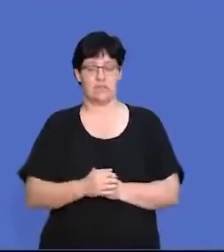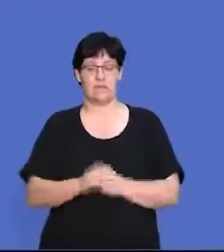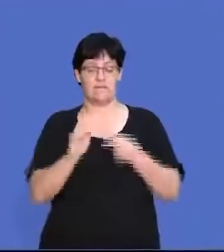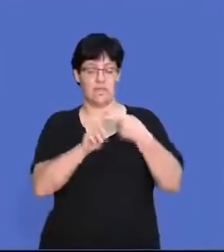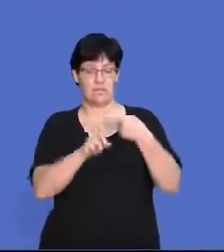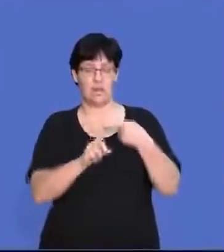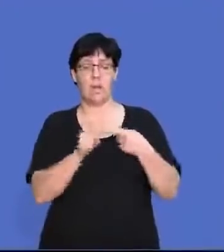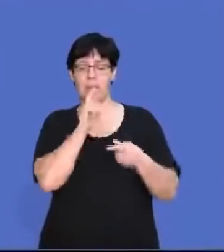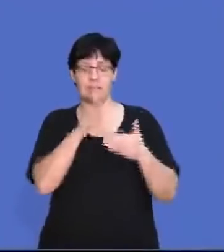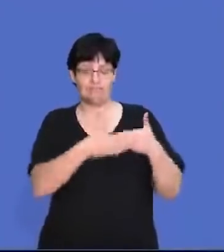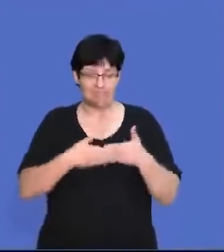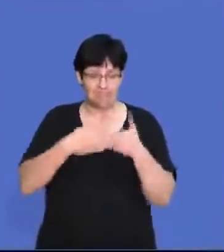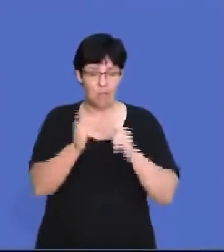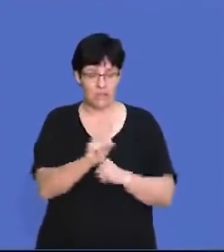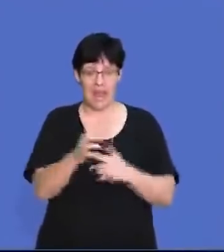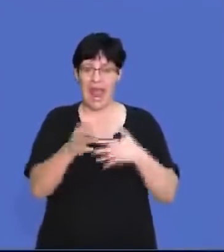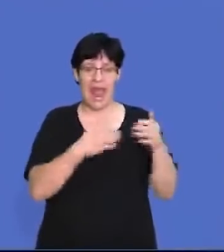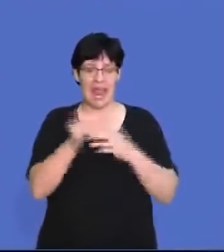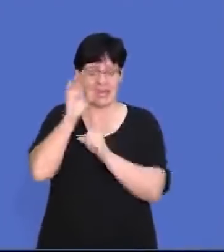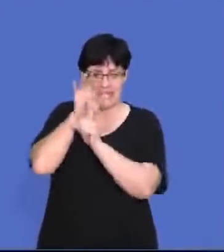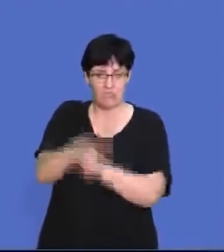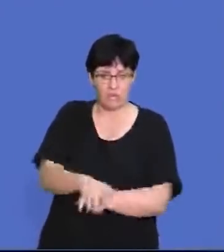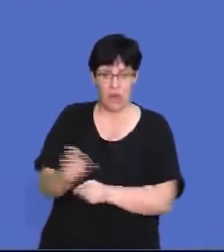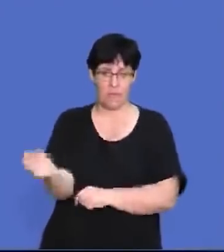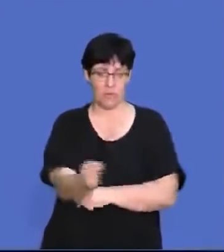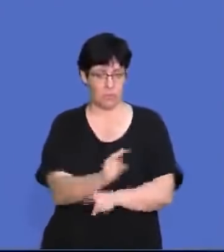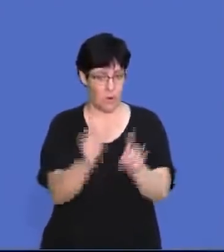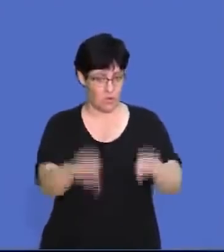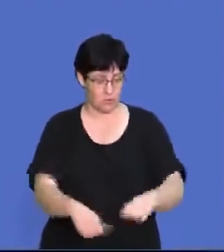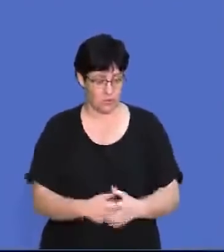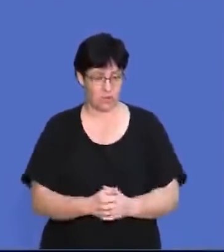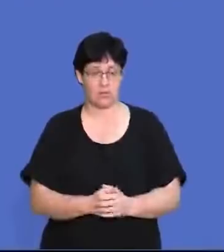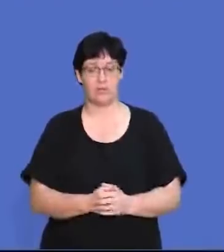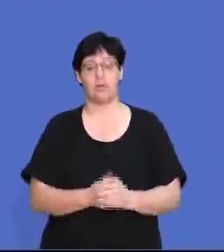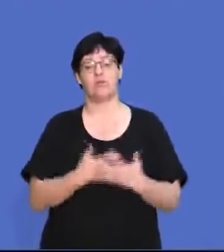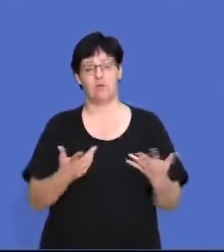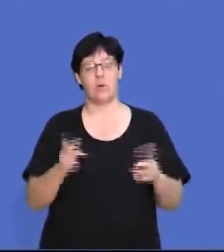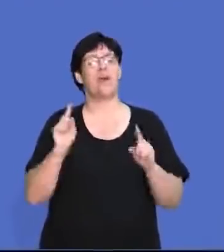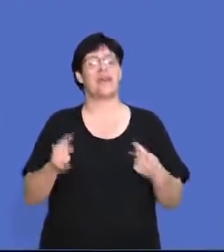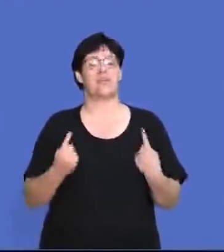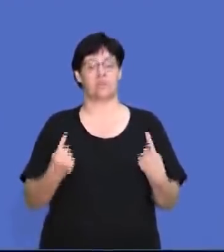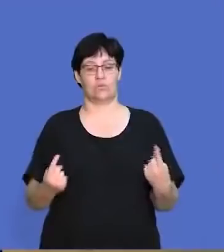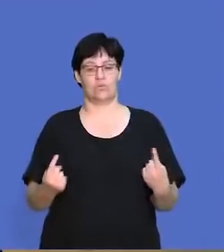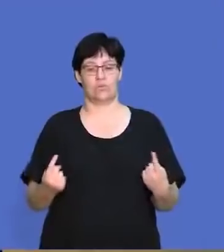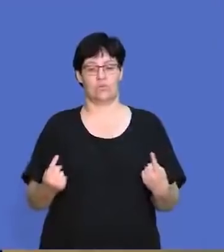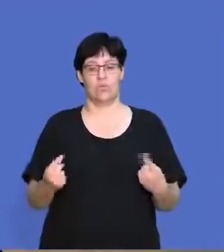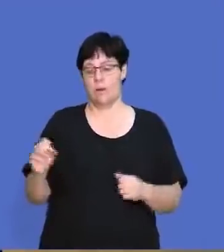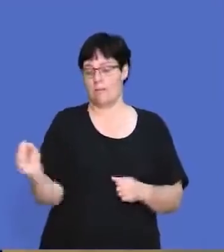firstly, you have to guard against any discriminatory appointments. So you cannot